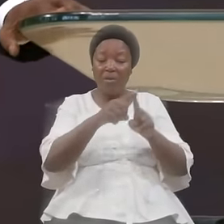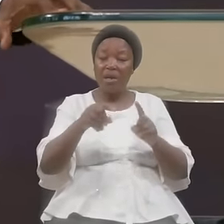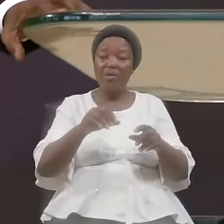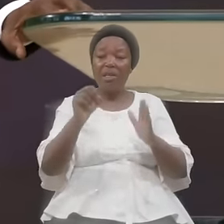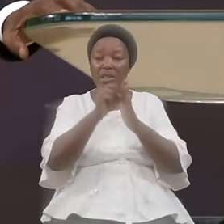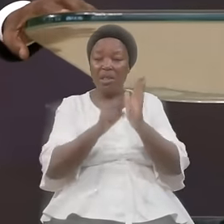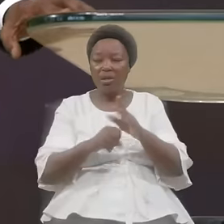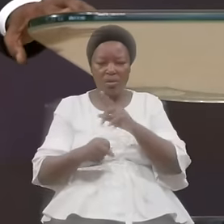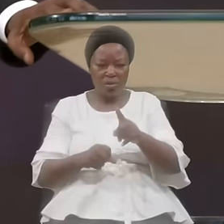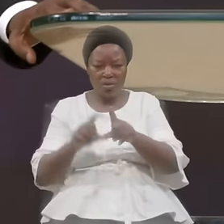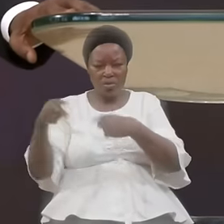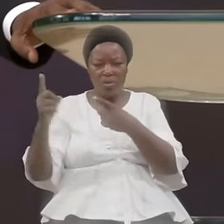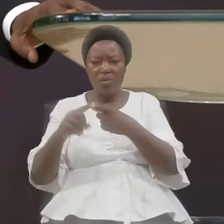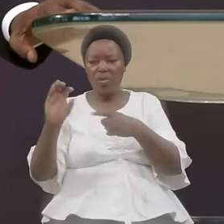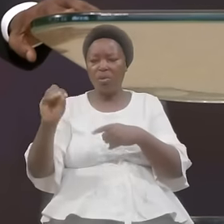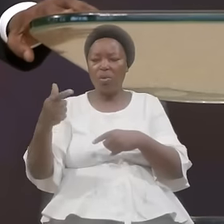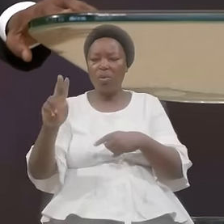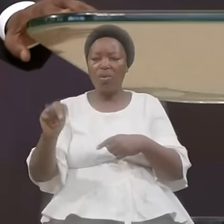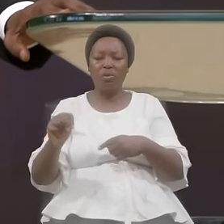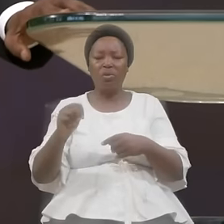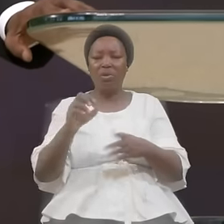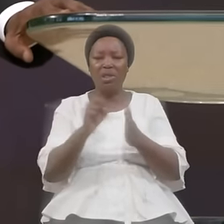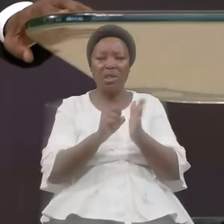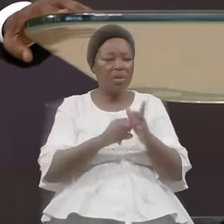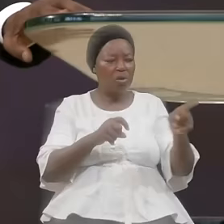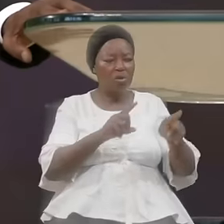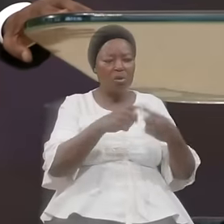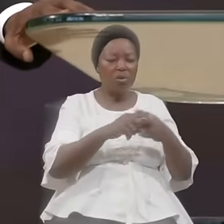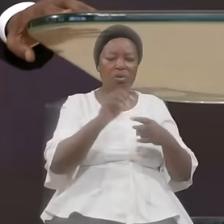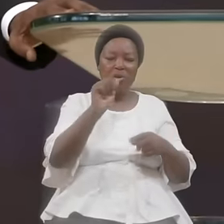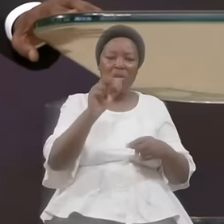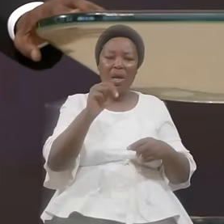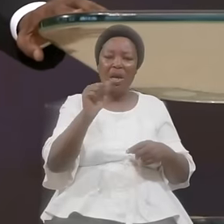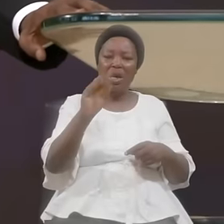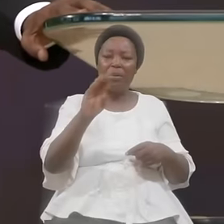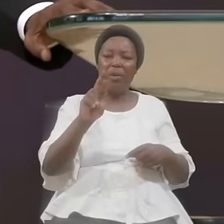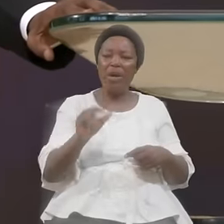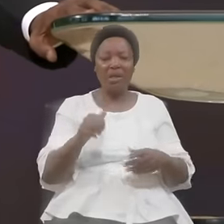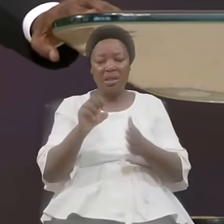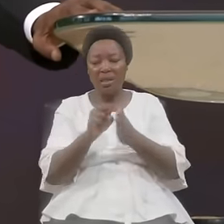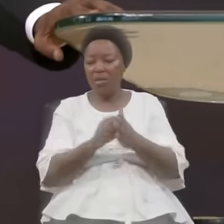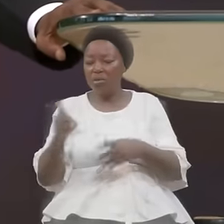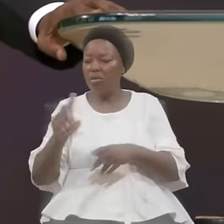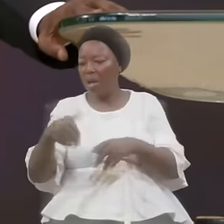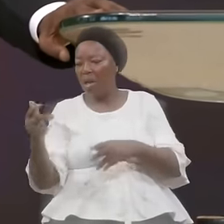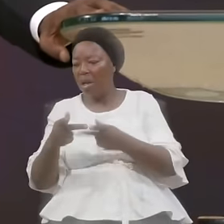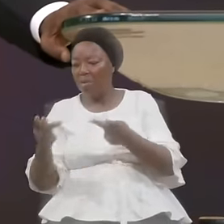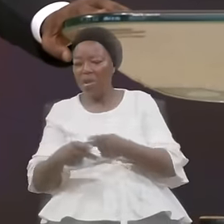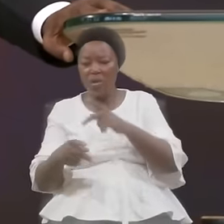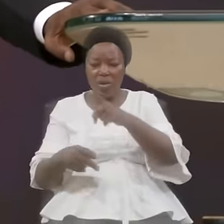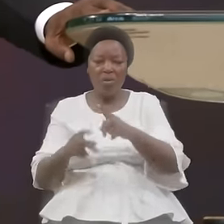In Agos State You An Ambrose You The Other Place You